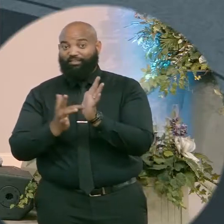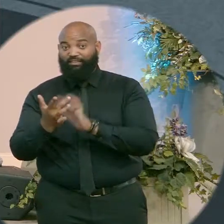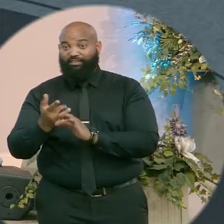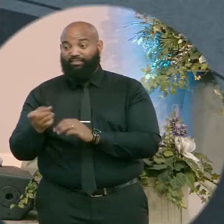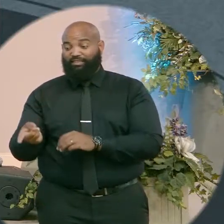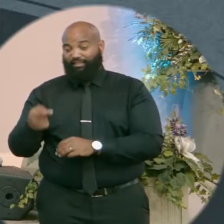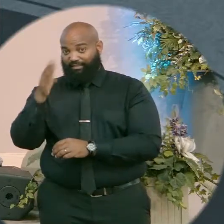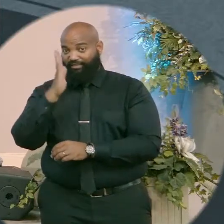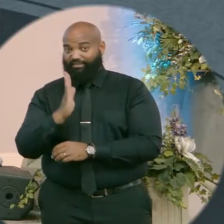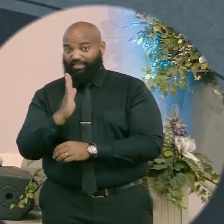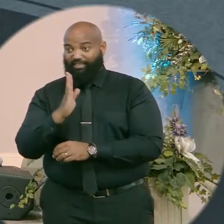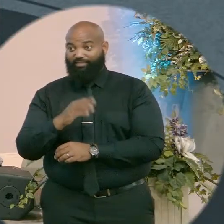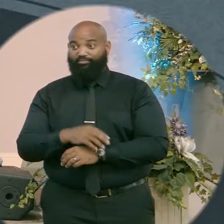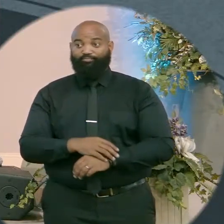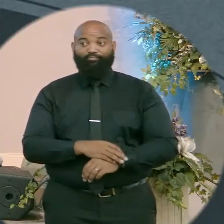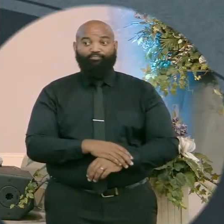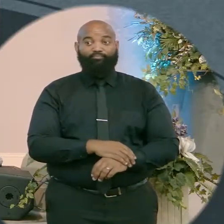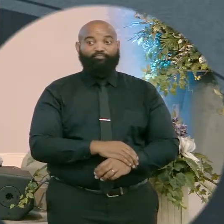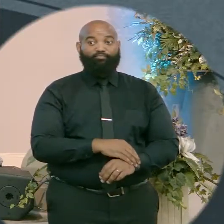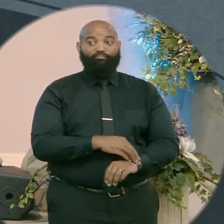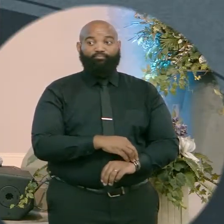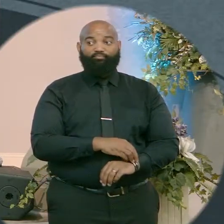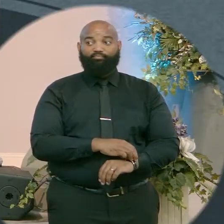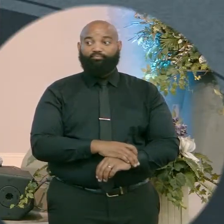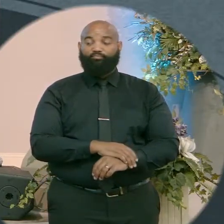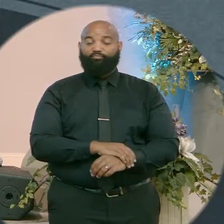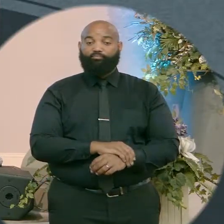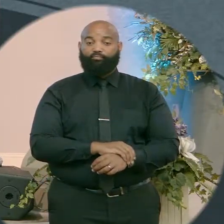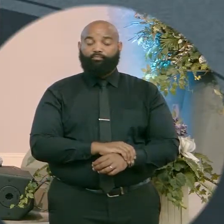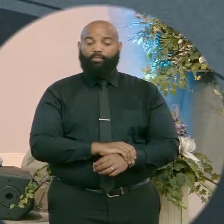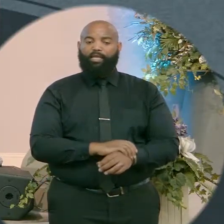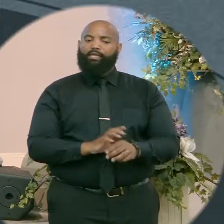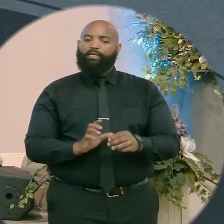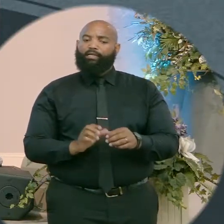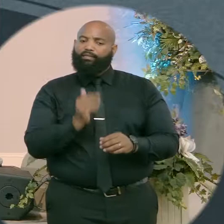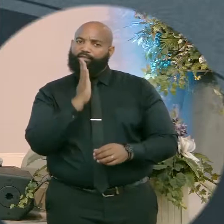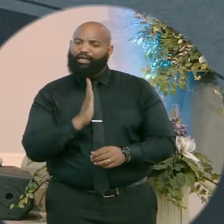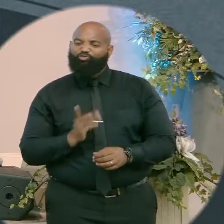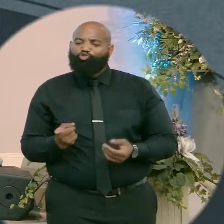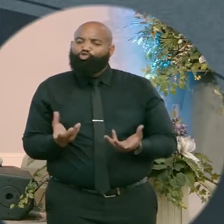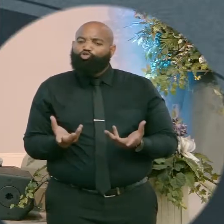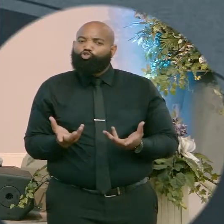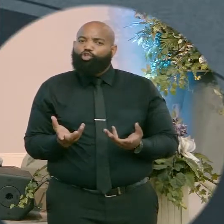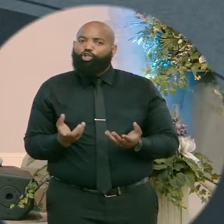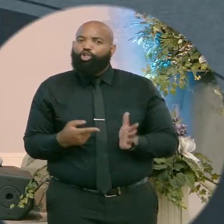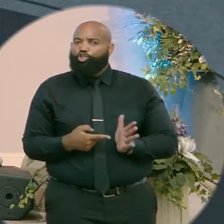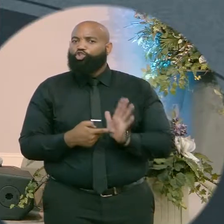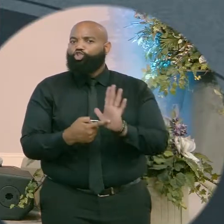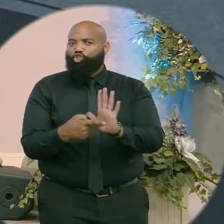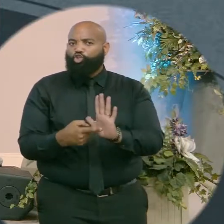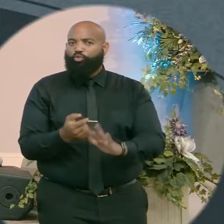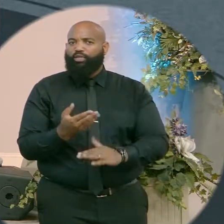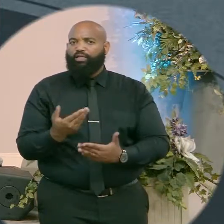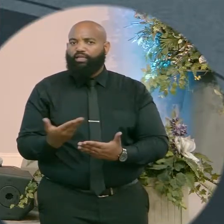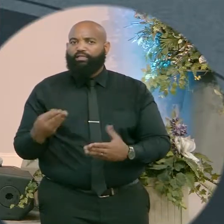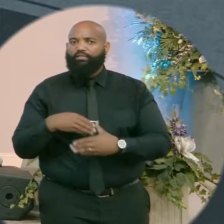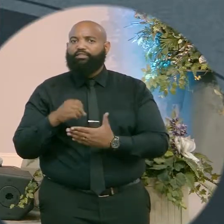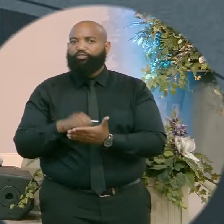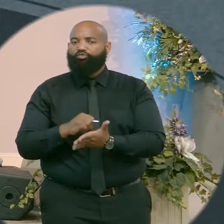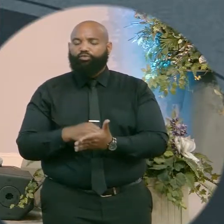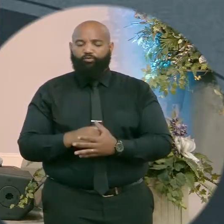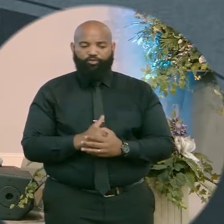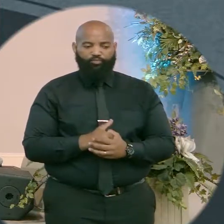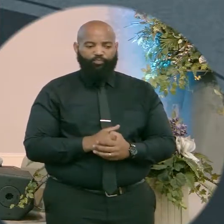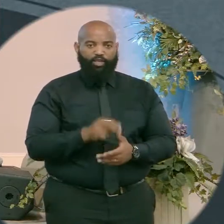we need to see what God is doing in this text, what he's doing with Jesus and what he's done with us. When you look at verse 11, it